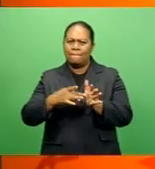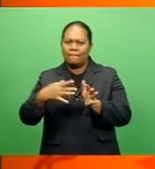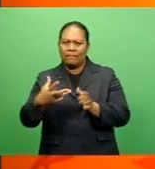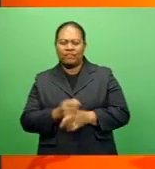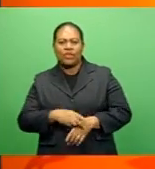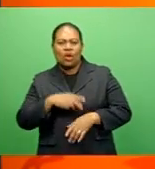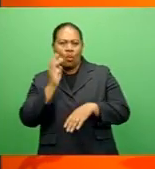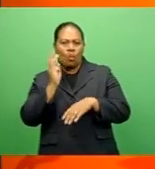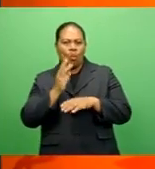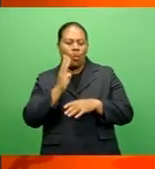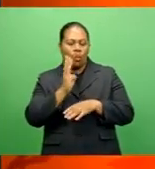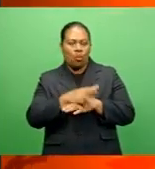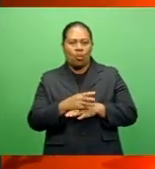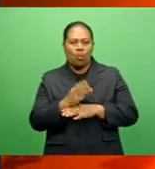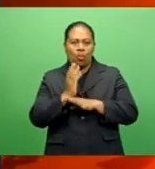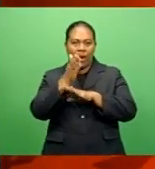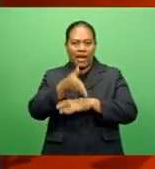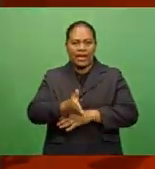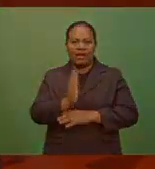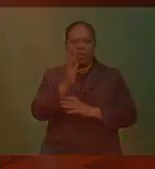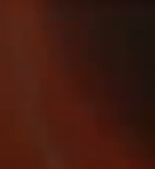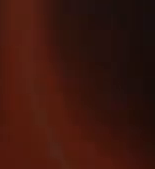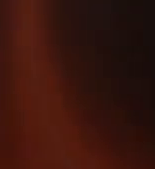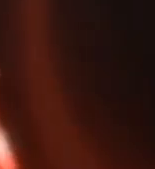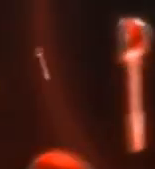wheel watches. This and more coming up.